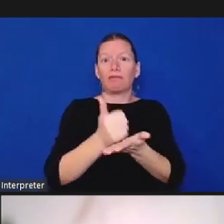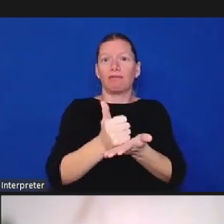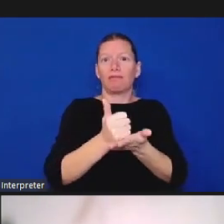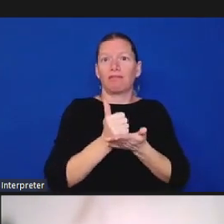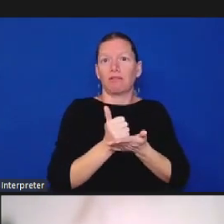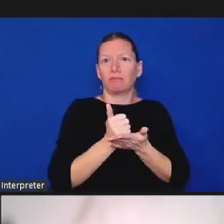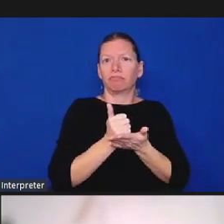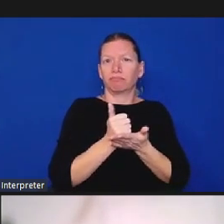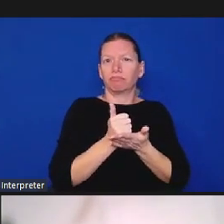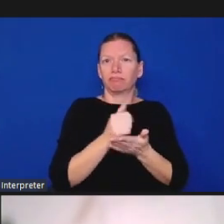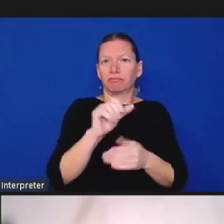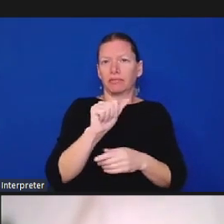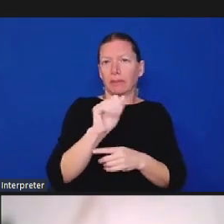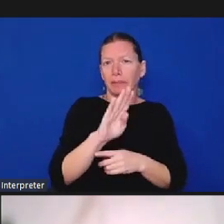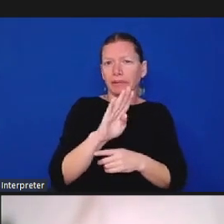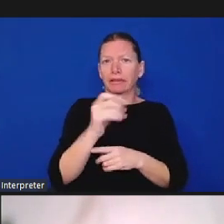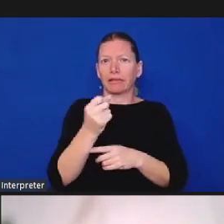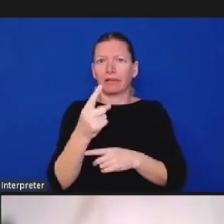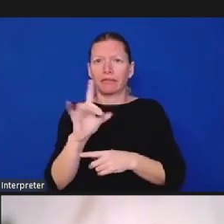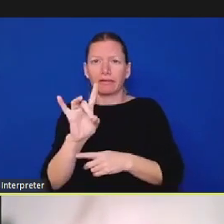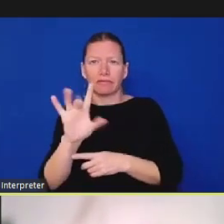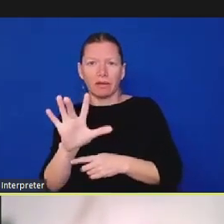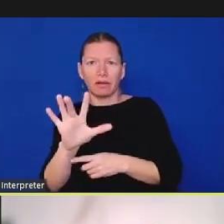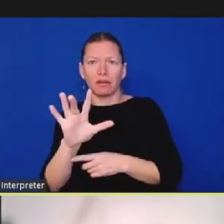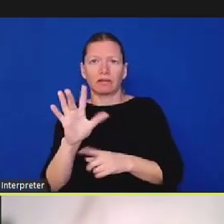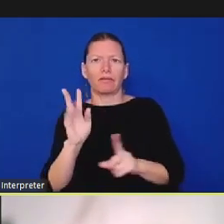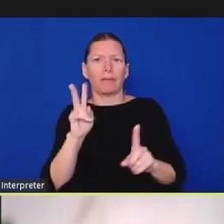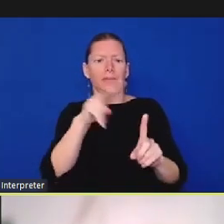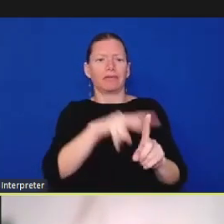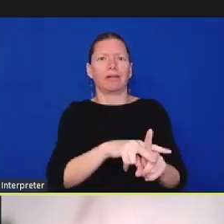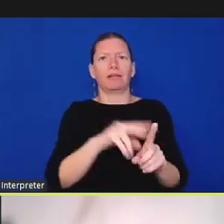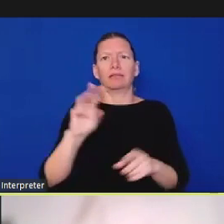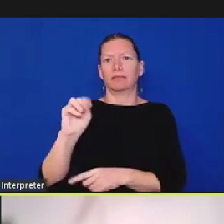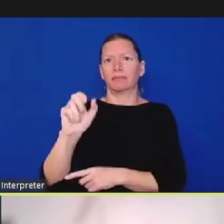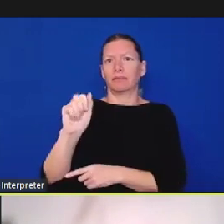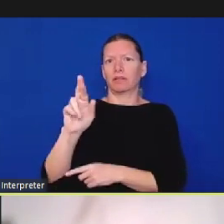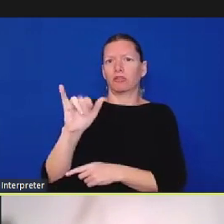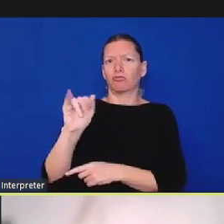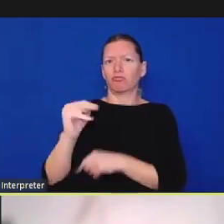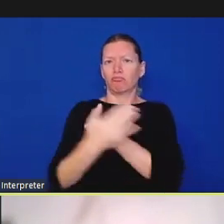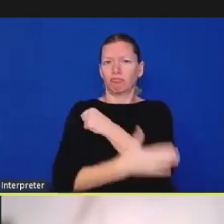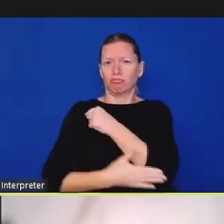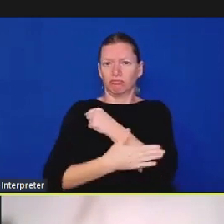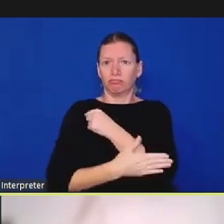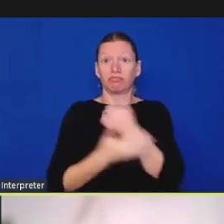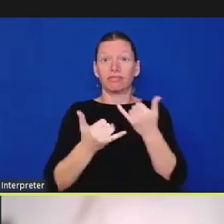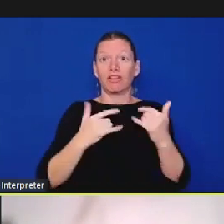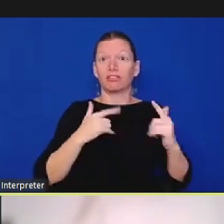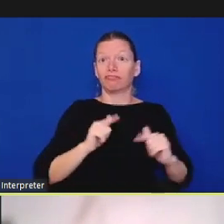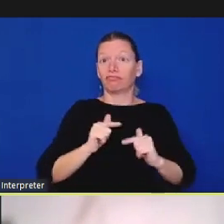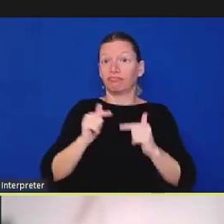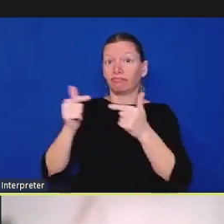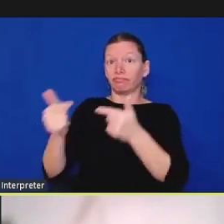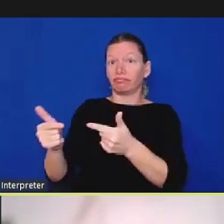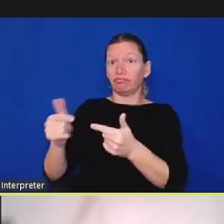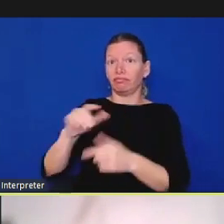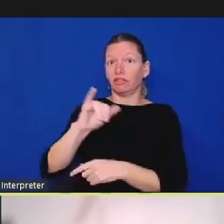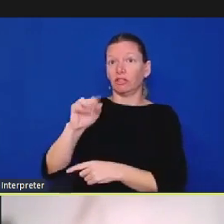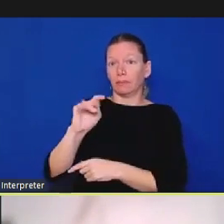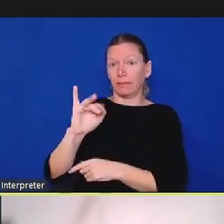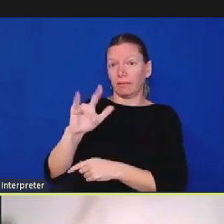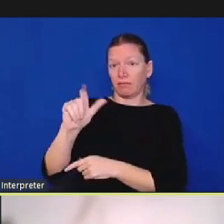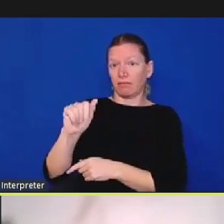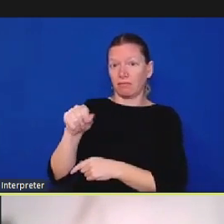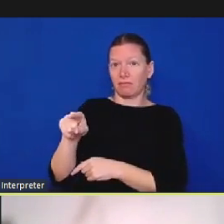at this time to Jamila. Thank you so much, Supervisor Connolly, and good morning, everyone. It's a pleasure to have you all